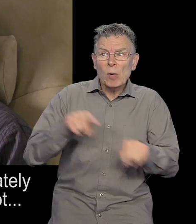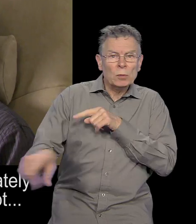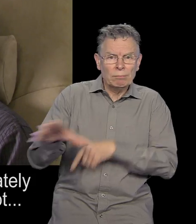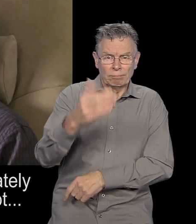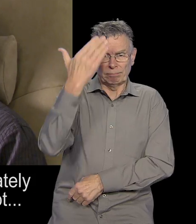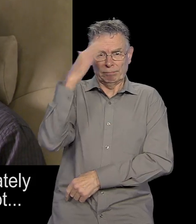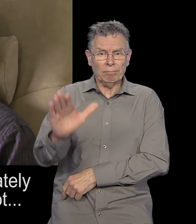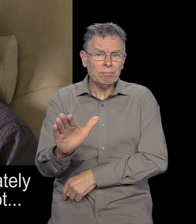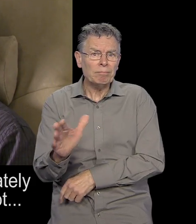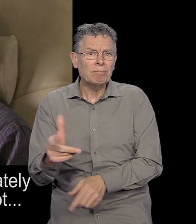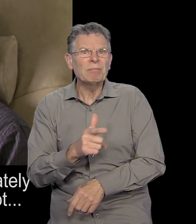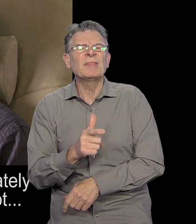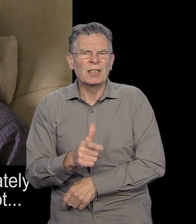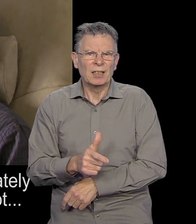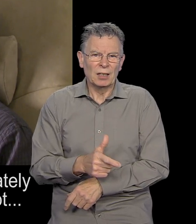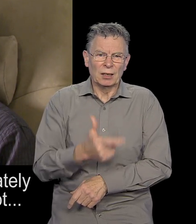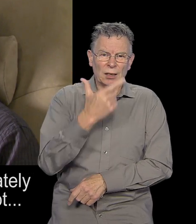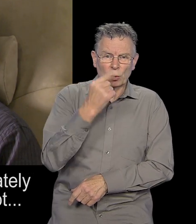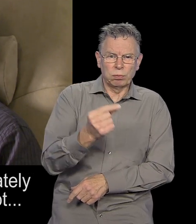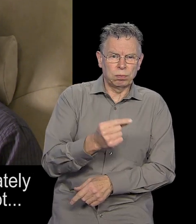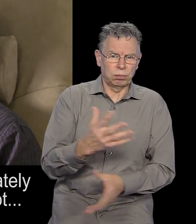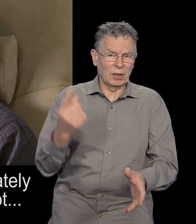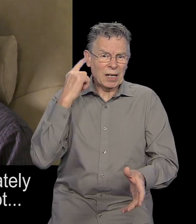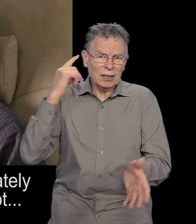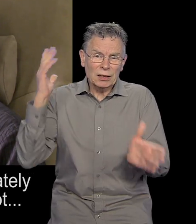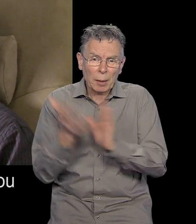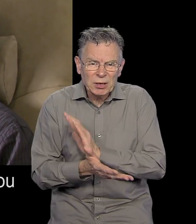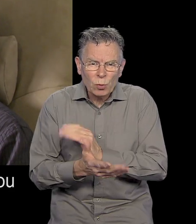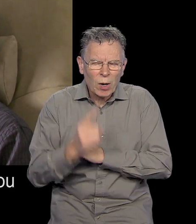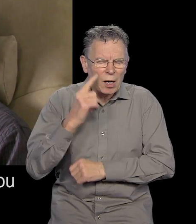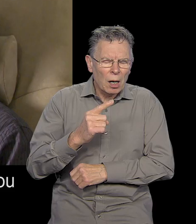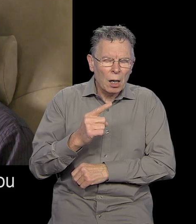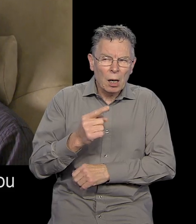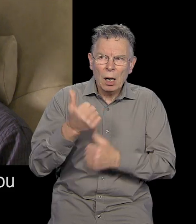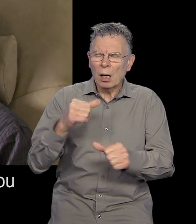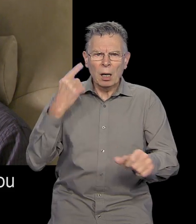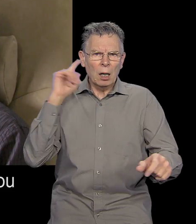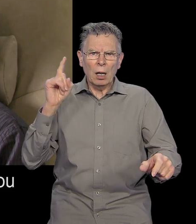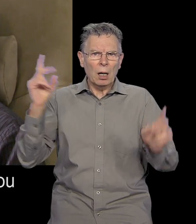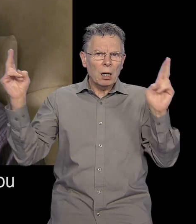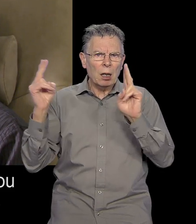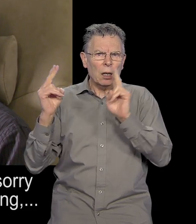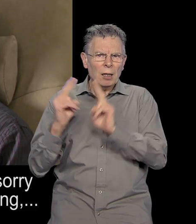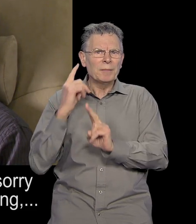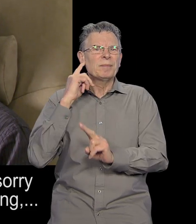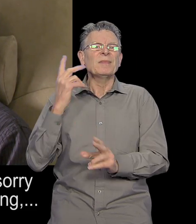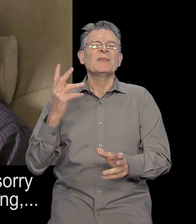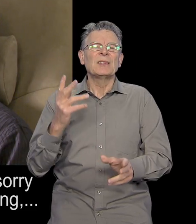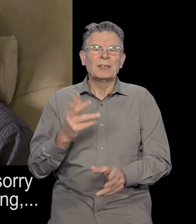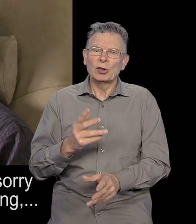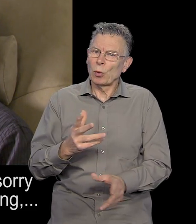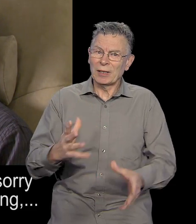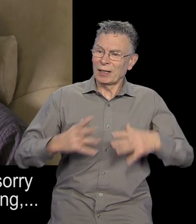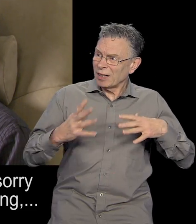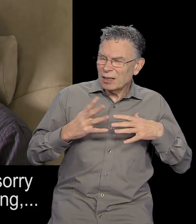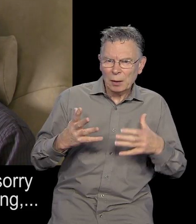is not immediately recognised. You can have a lot of hearing damage before you actually notice a problem. And it's better to